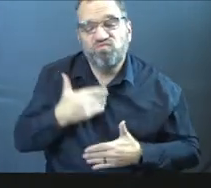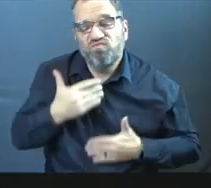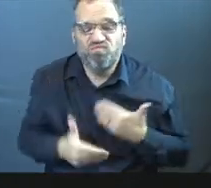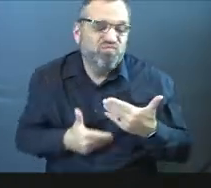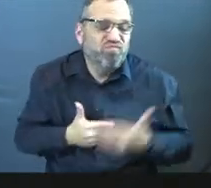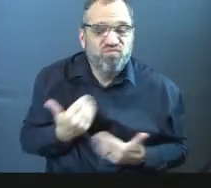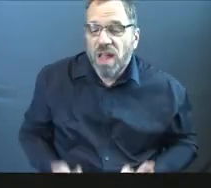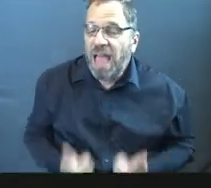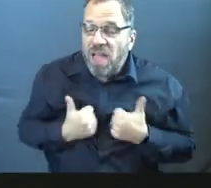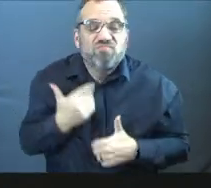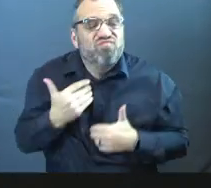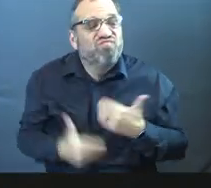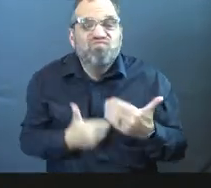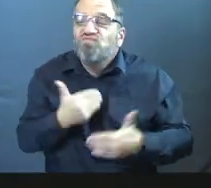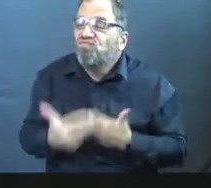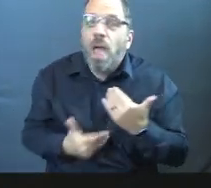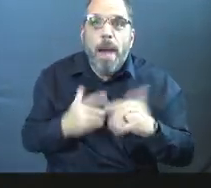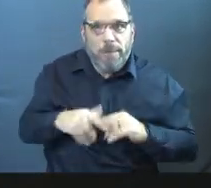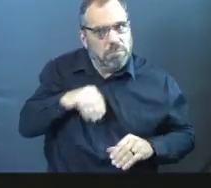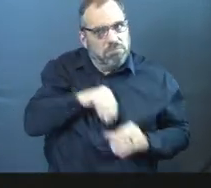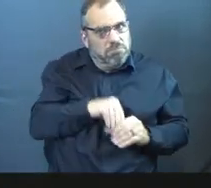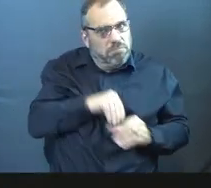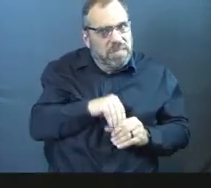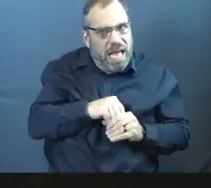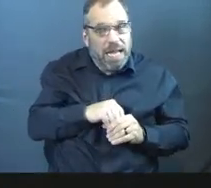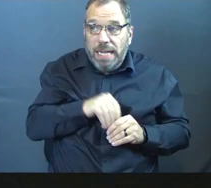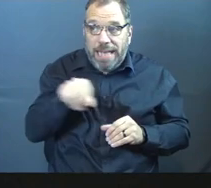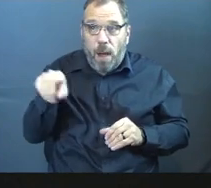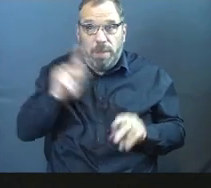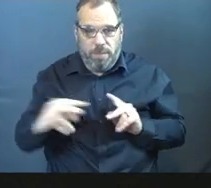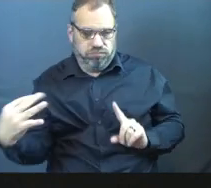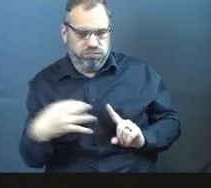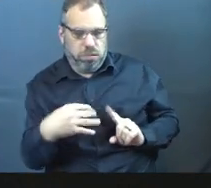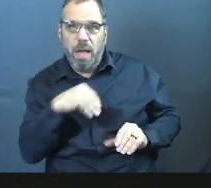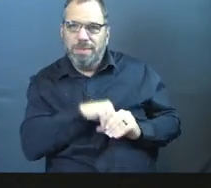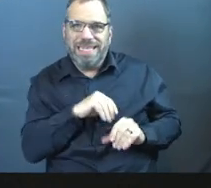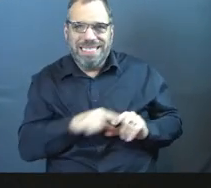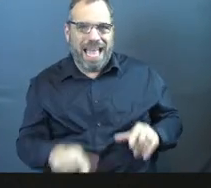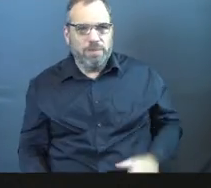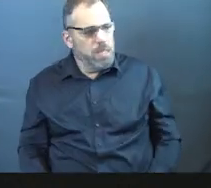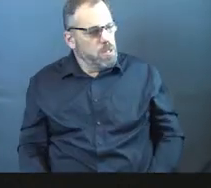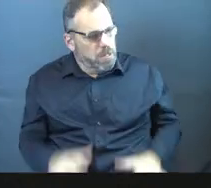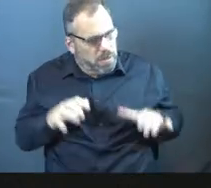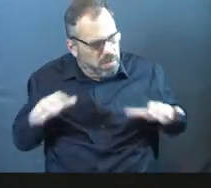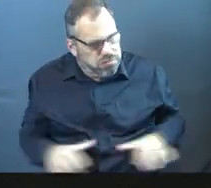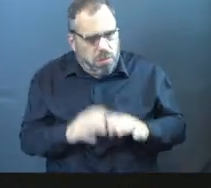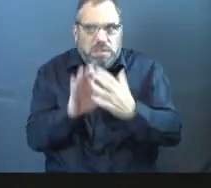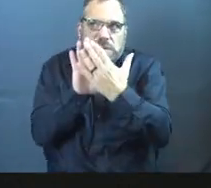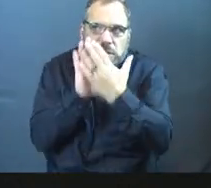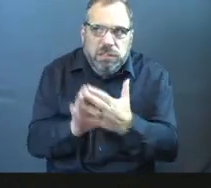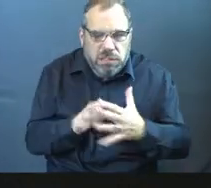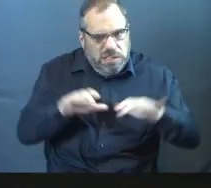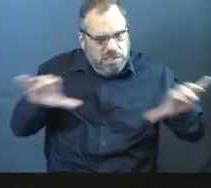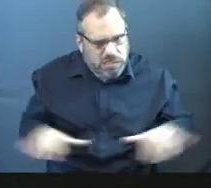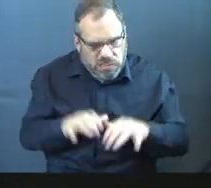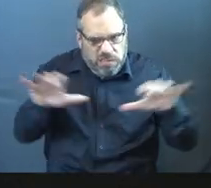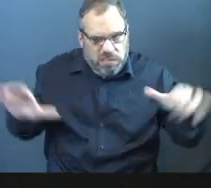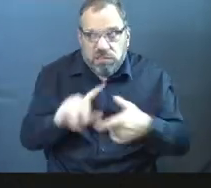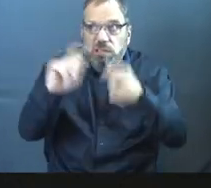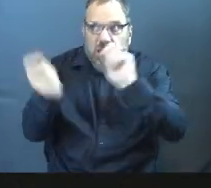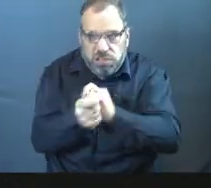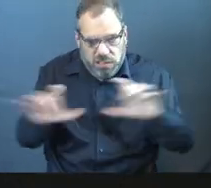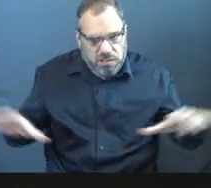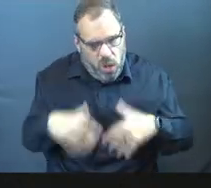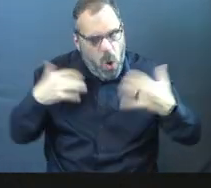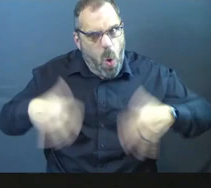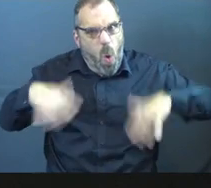my day. I'm living my daily life, but inside, people may not see it or know it, but I'm just here. I'm working with the Lord. We're getting after it. God is changing me.